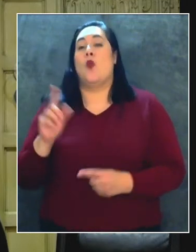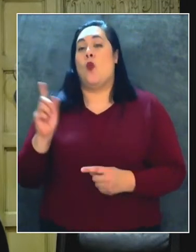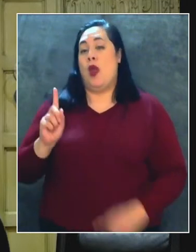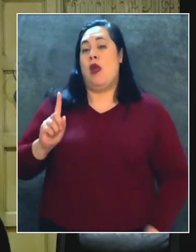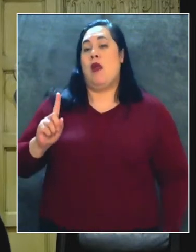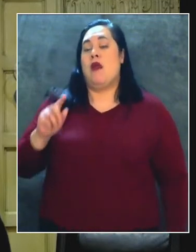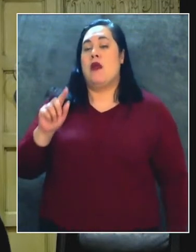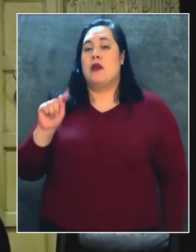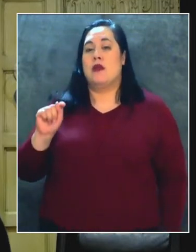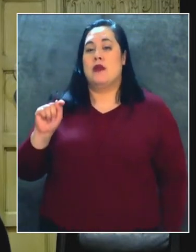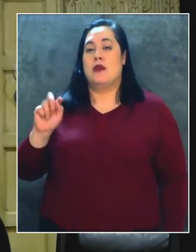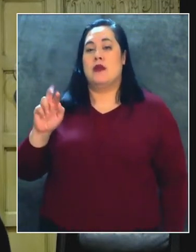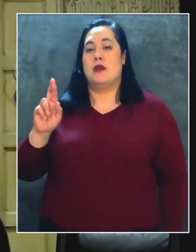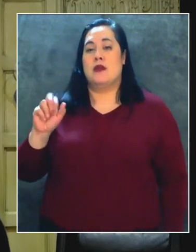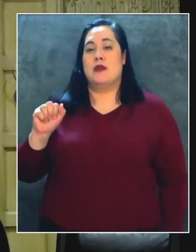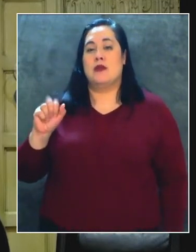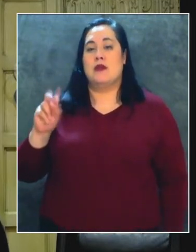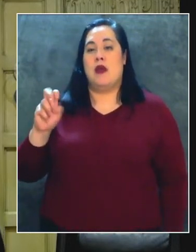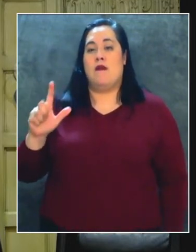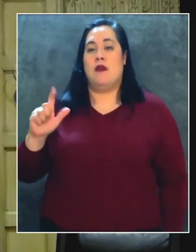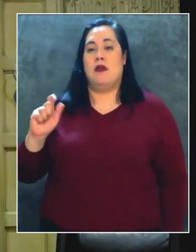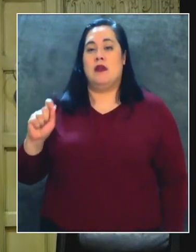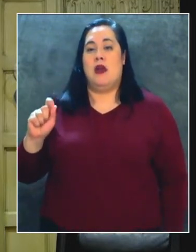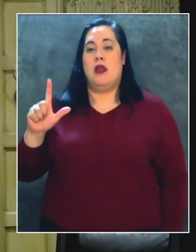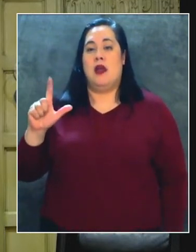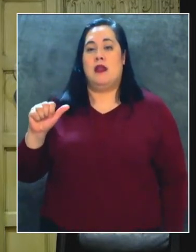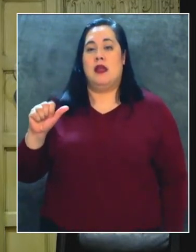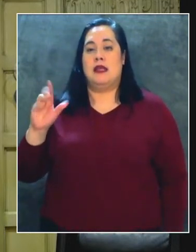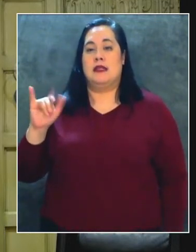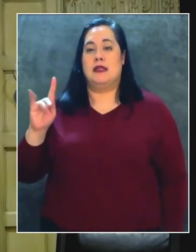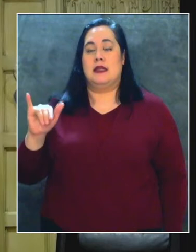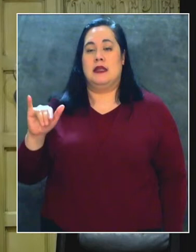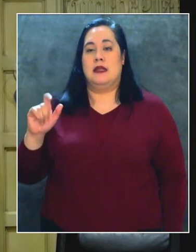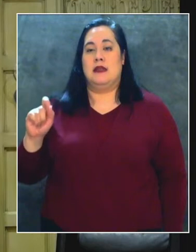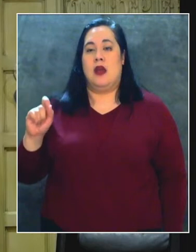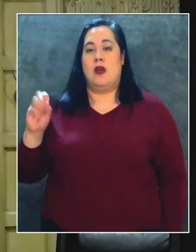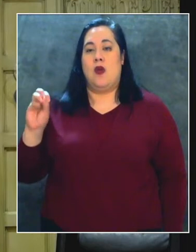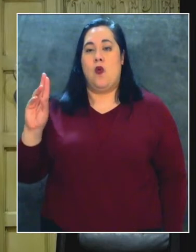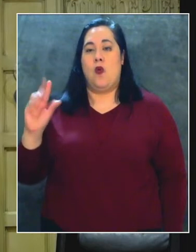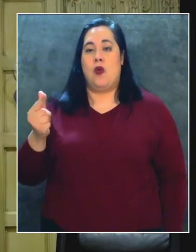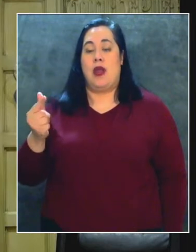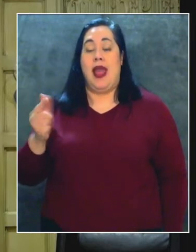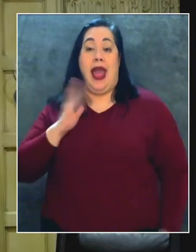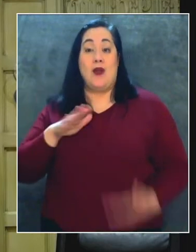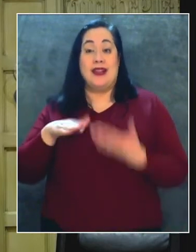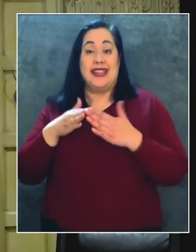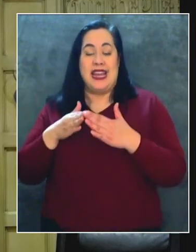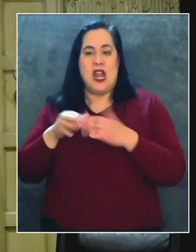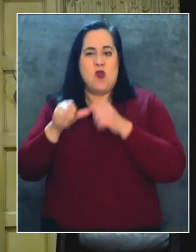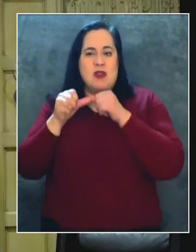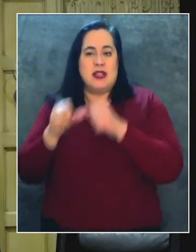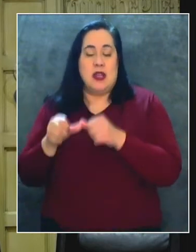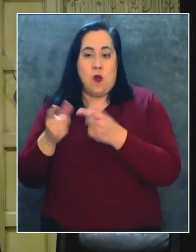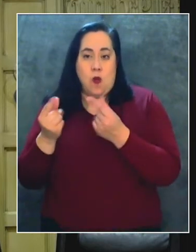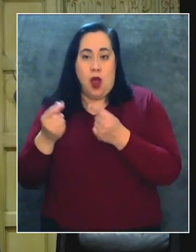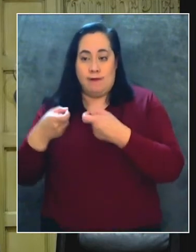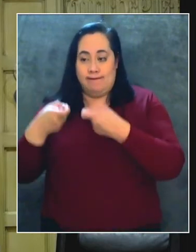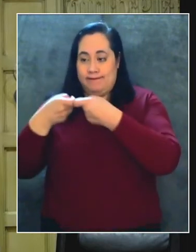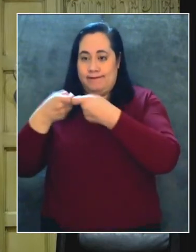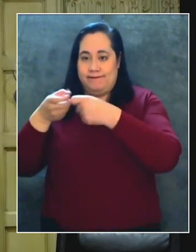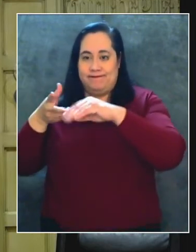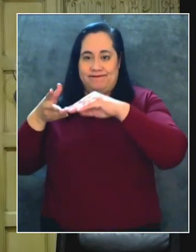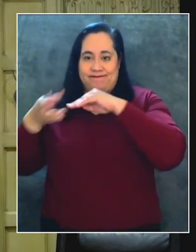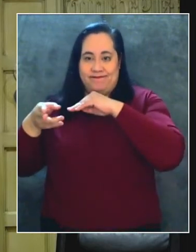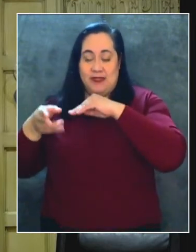.lacity.org. Y nuestra ciudad seguirá cortando la luz en casas o